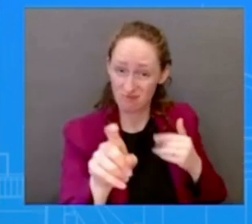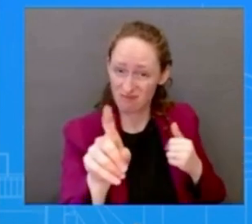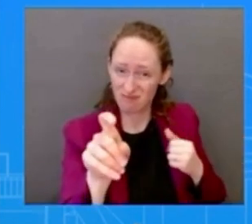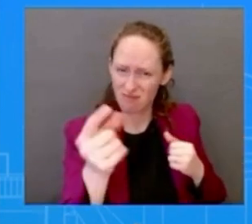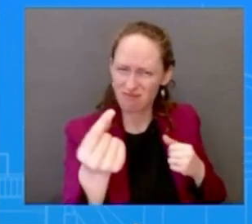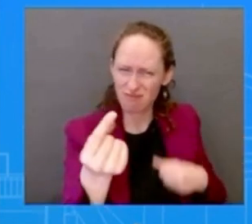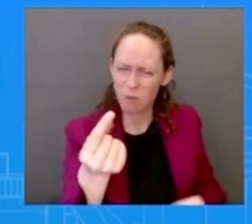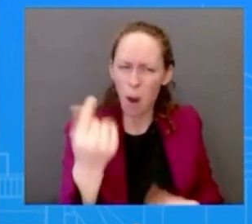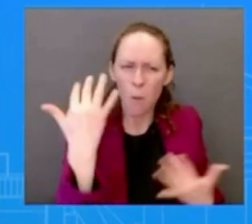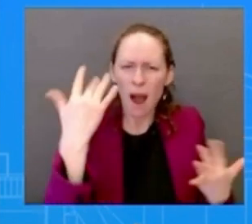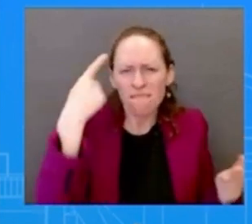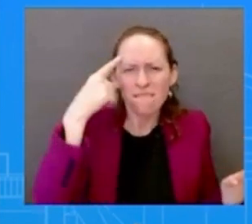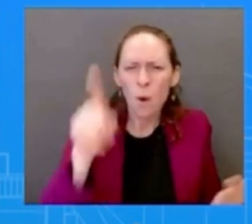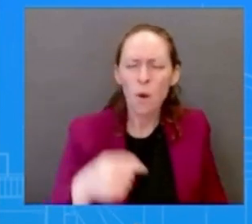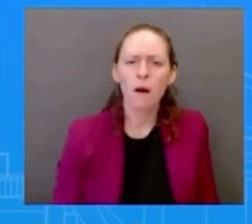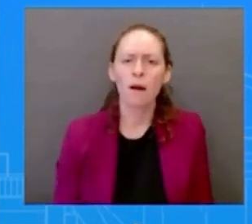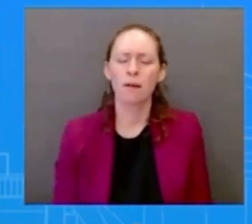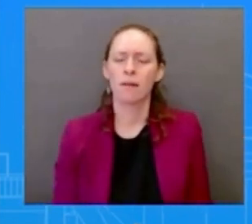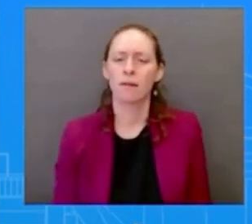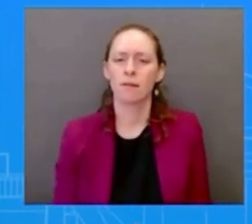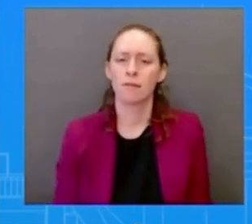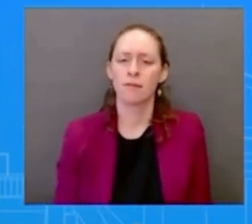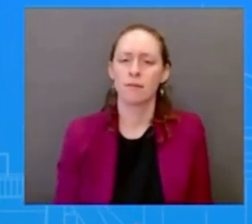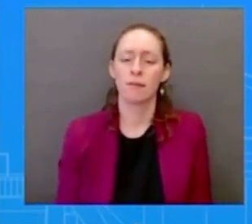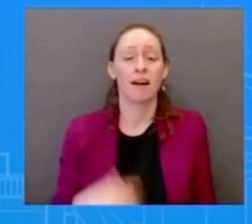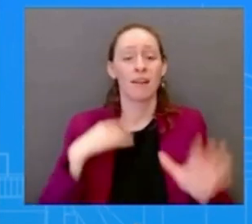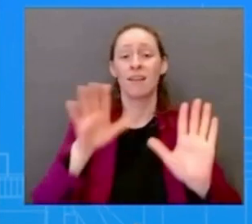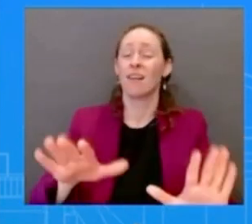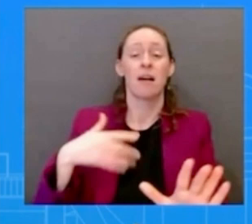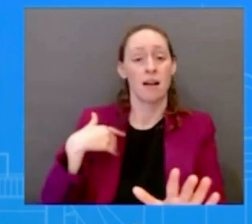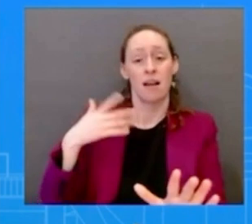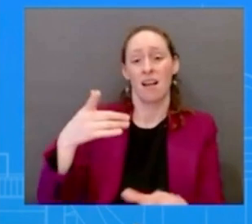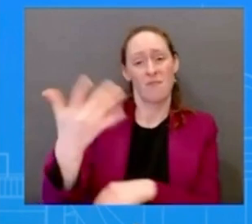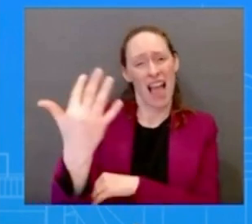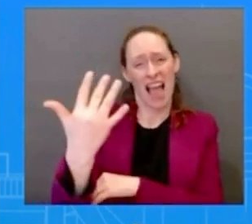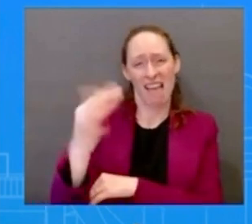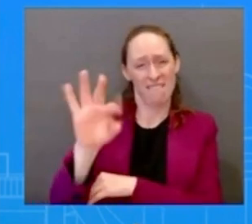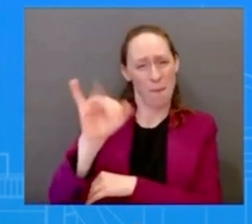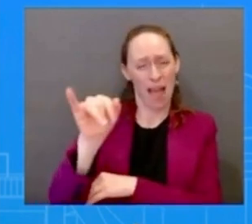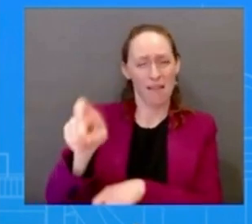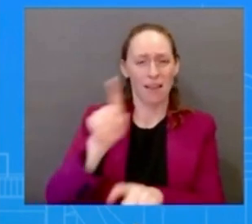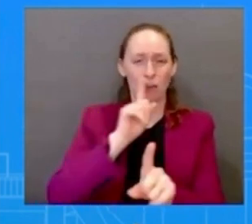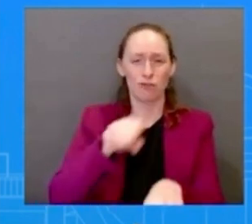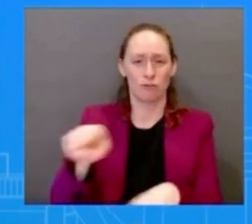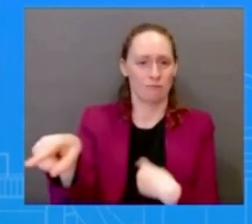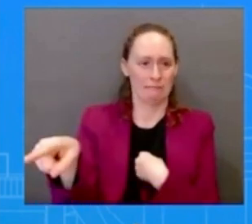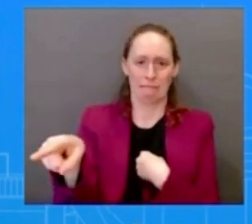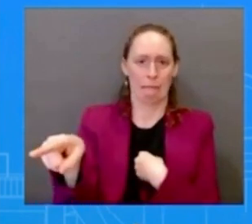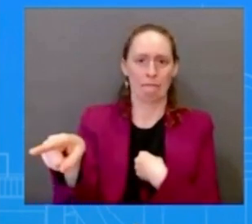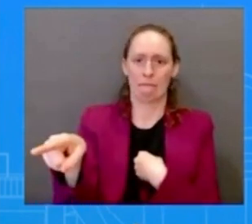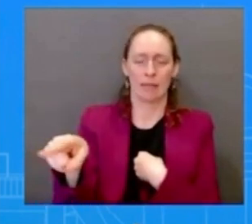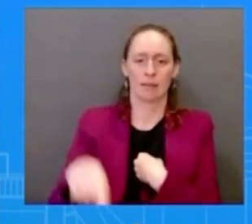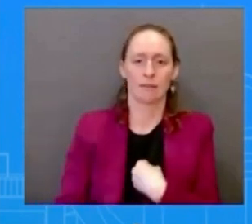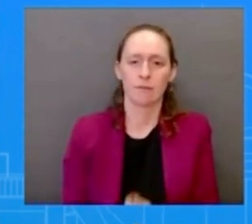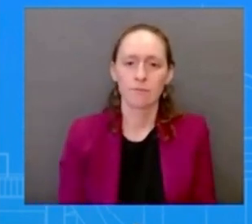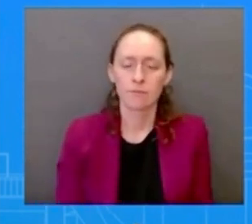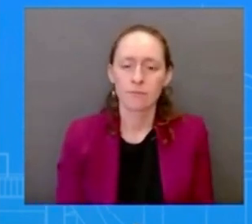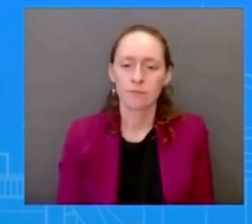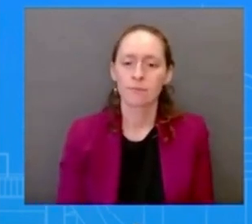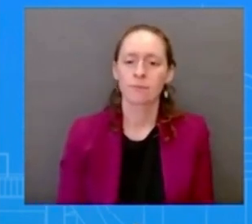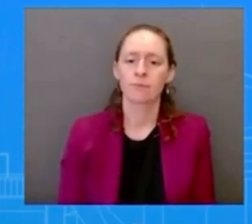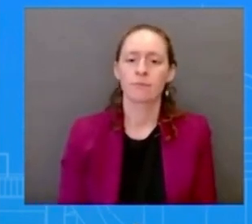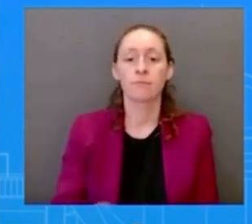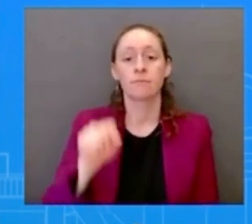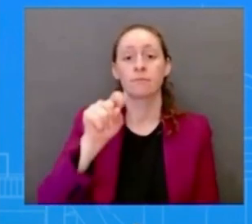to speak to so that's why i'm referring you to the department of justice and it's also an issue of the state department again so would refer you to the state department as it